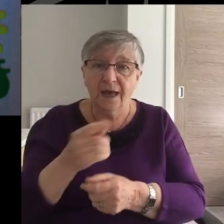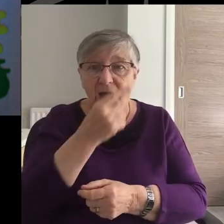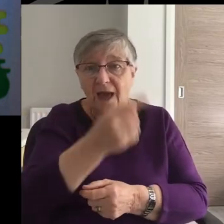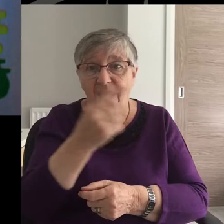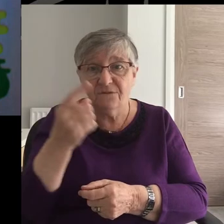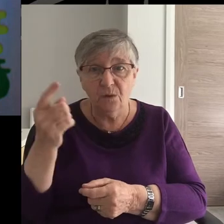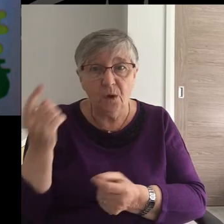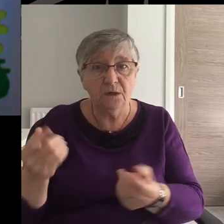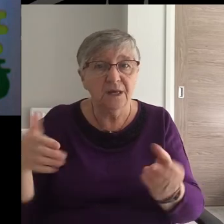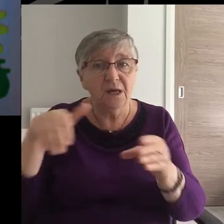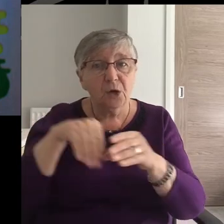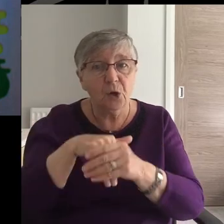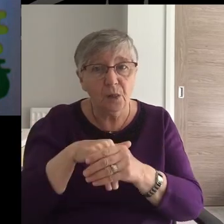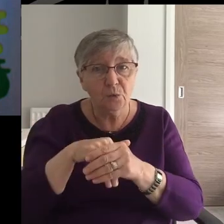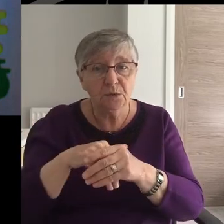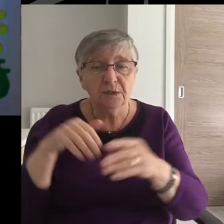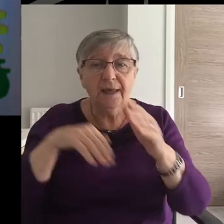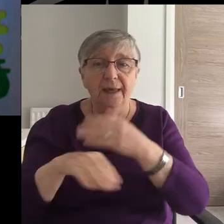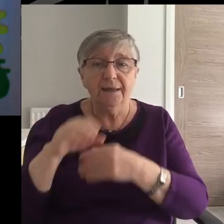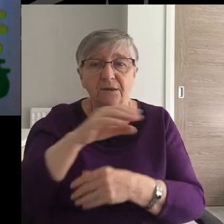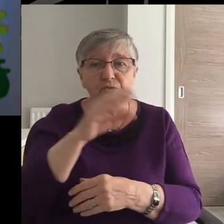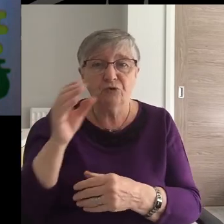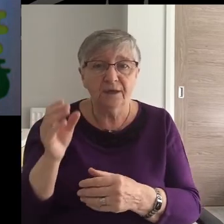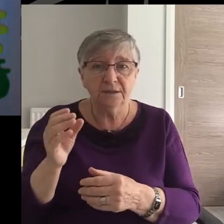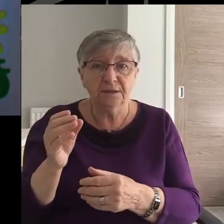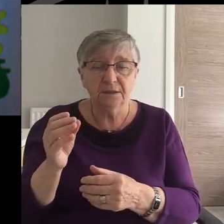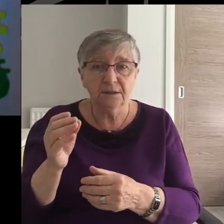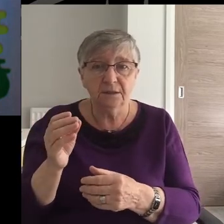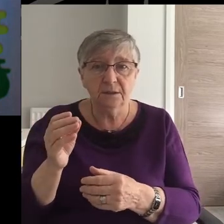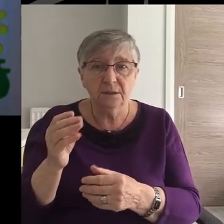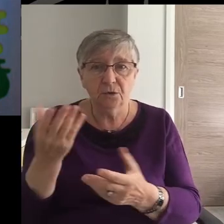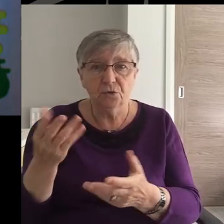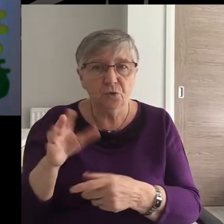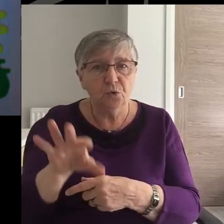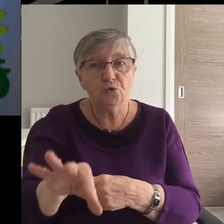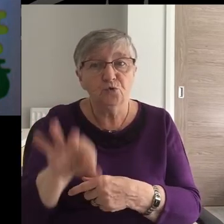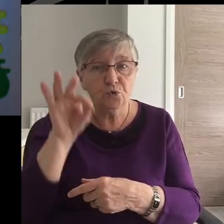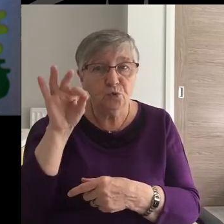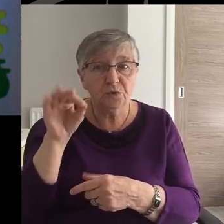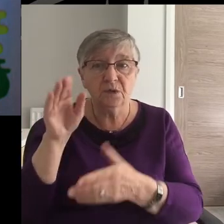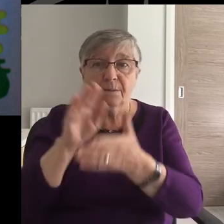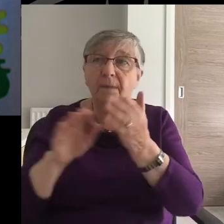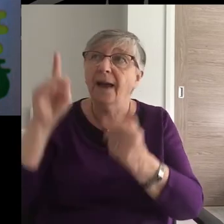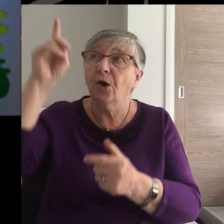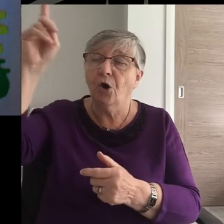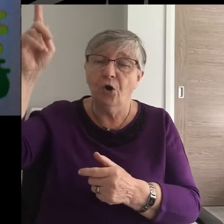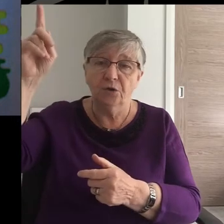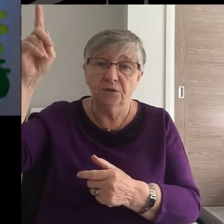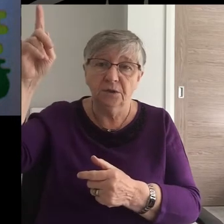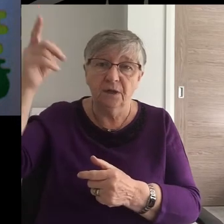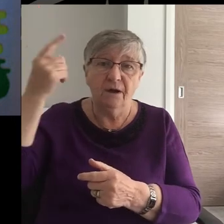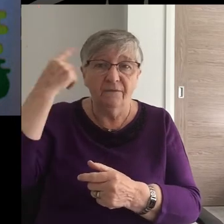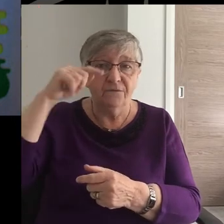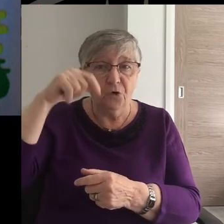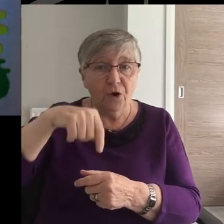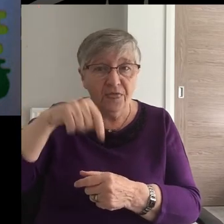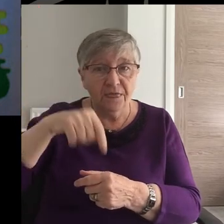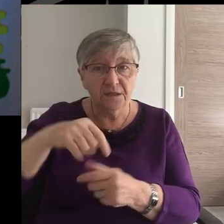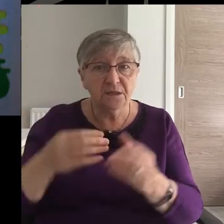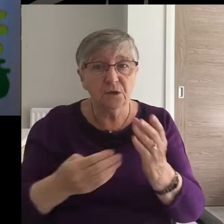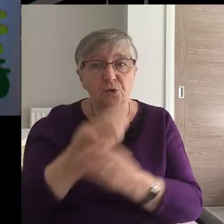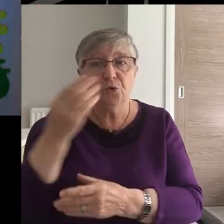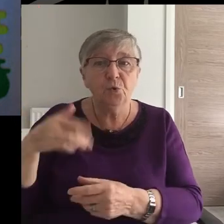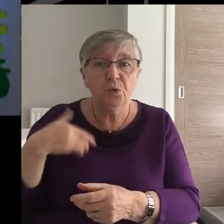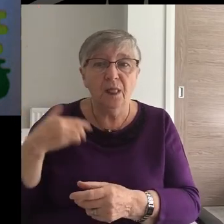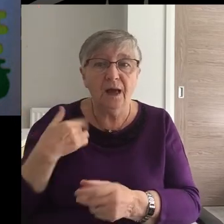is included in Christ. So chosen by God for this